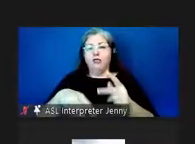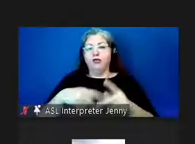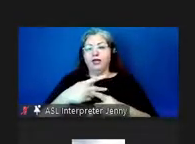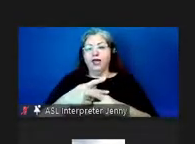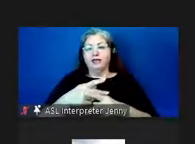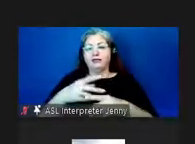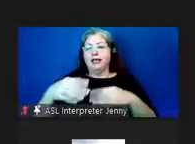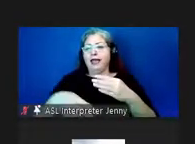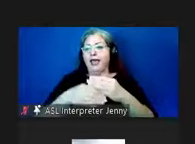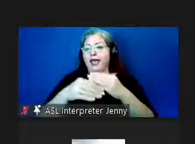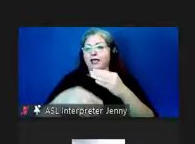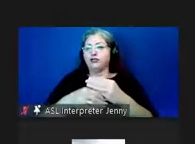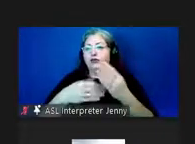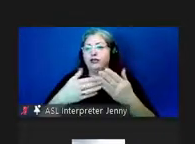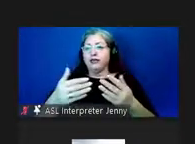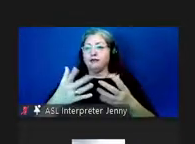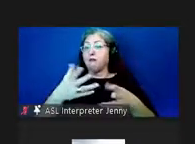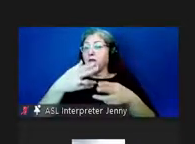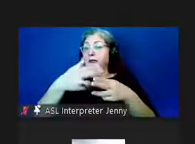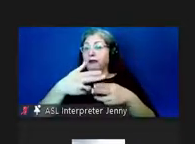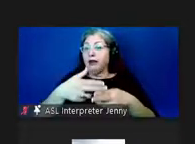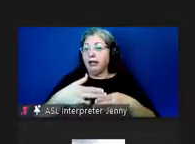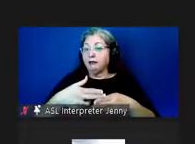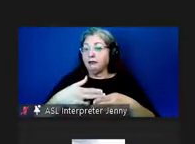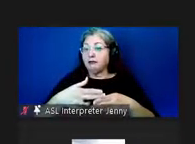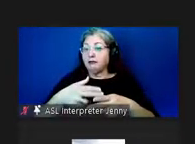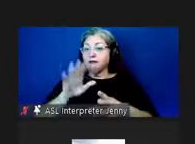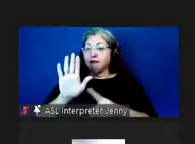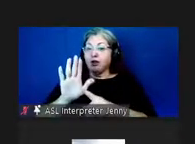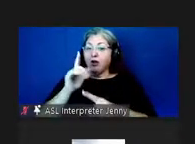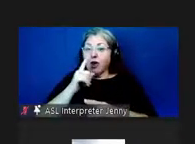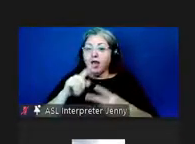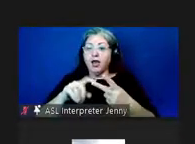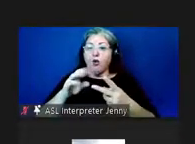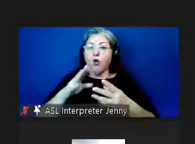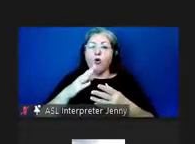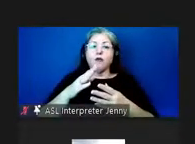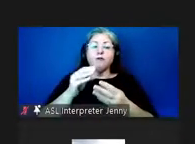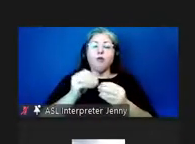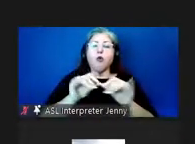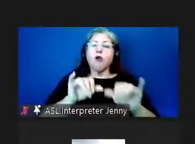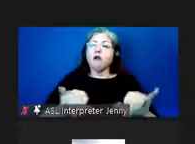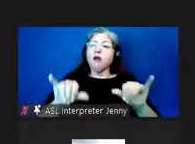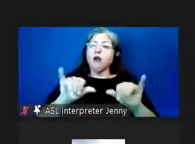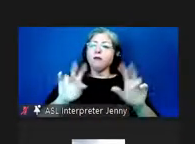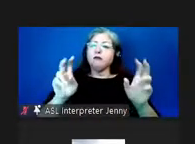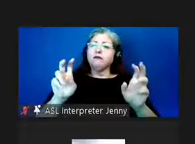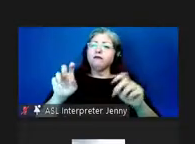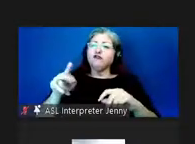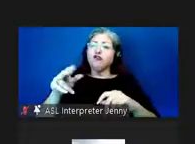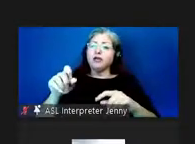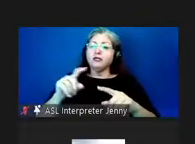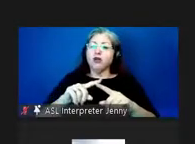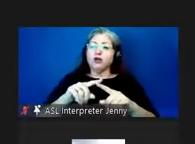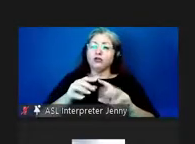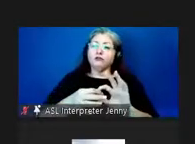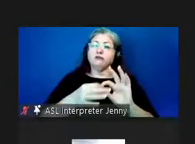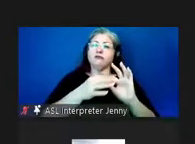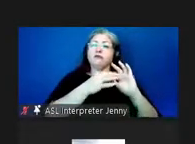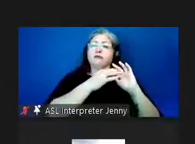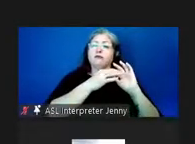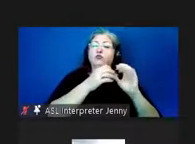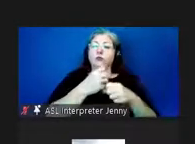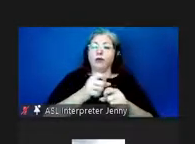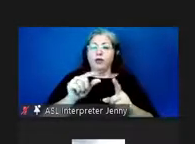extra material like names in hawaiian or common phrases and it also reaches back to uh